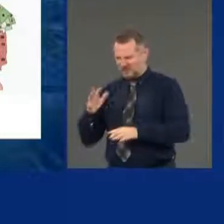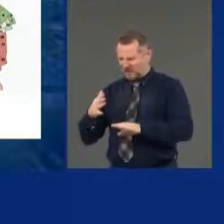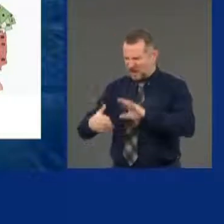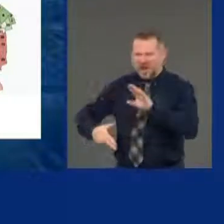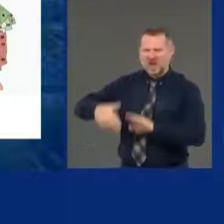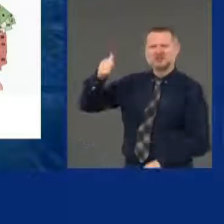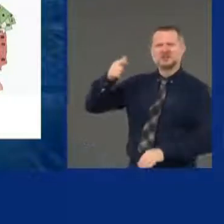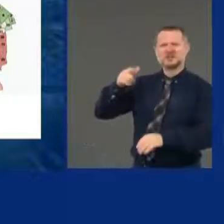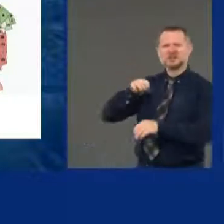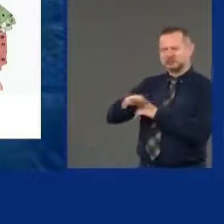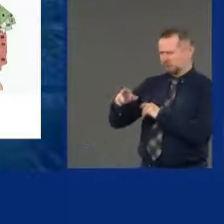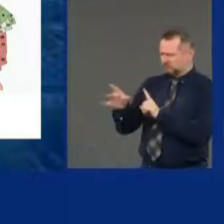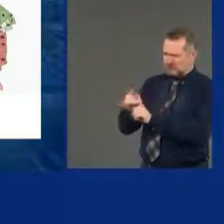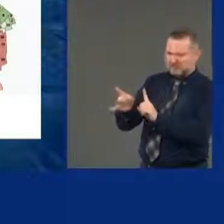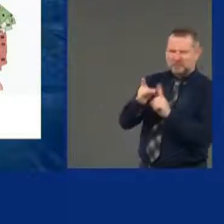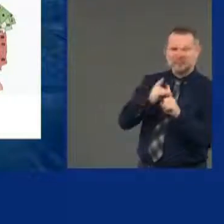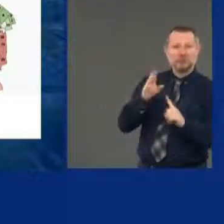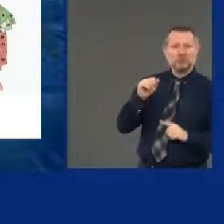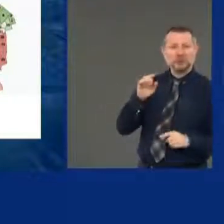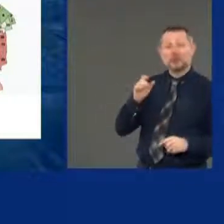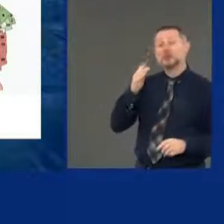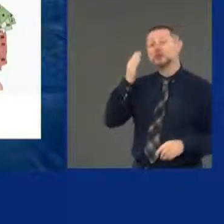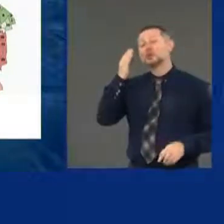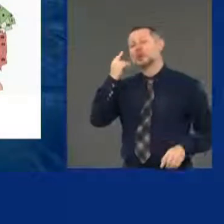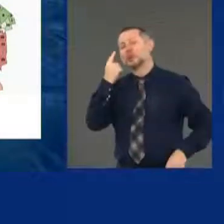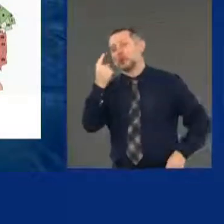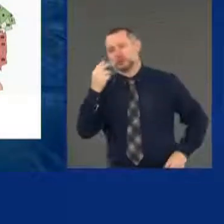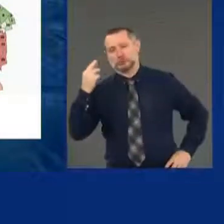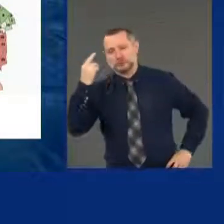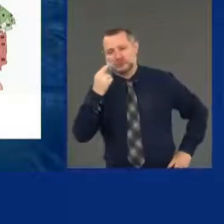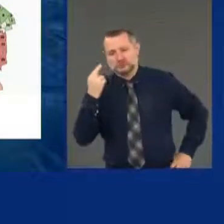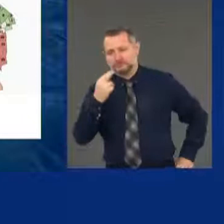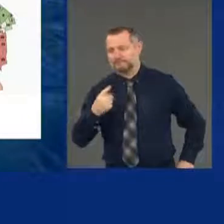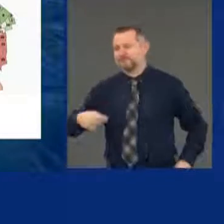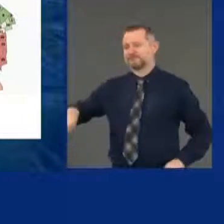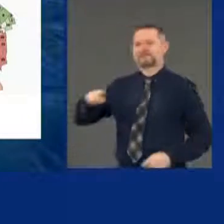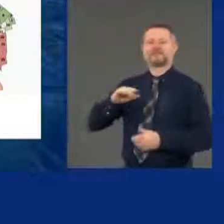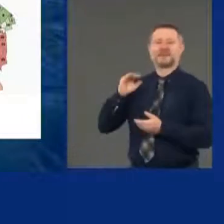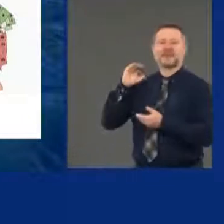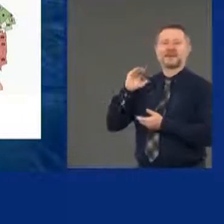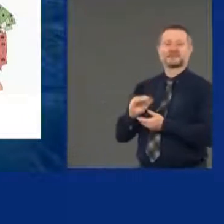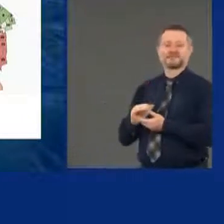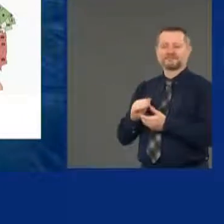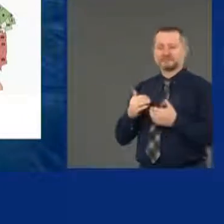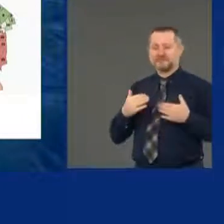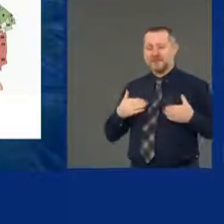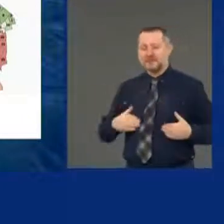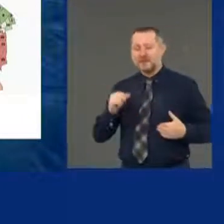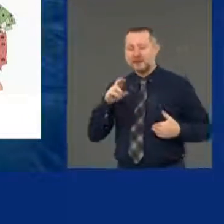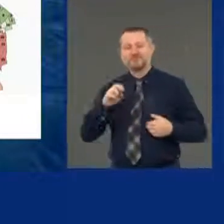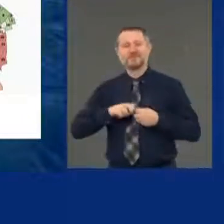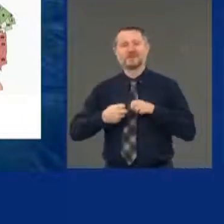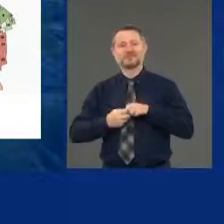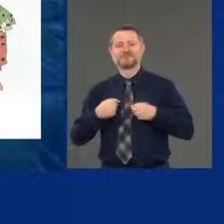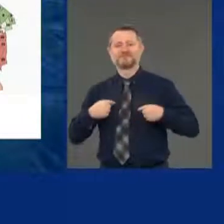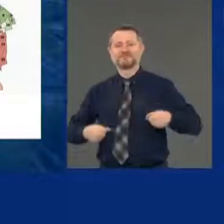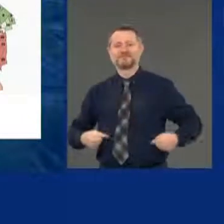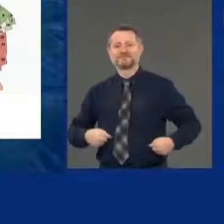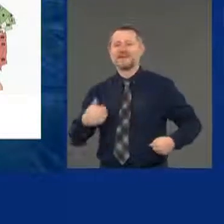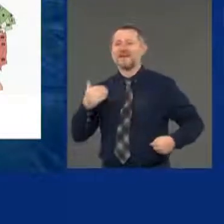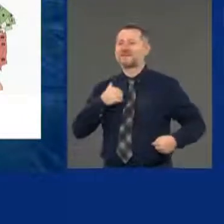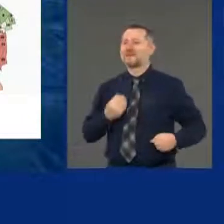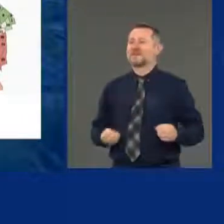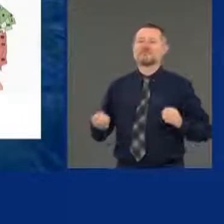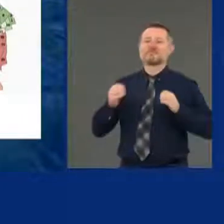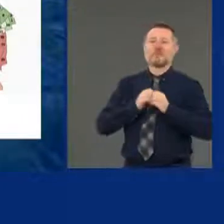One of the reasons is they've had less health care service up until now. They have more comorbidities. They have more underlying